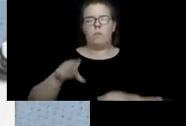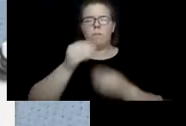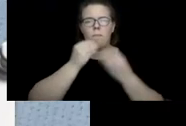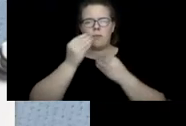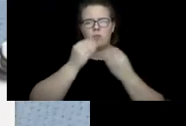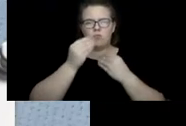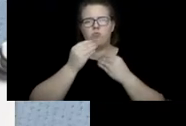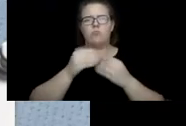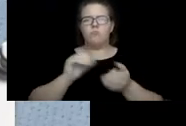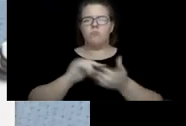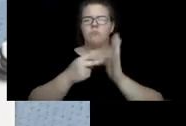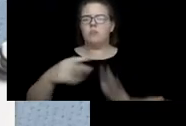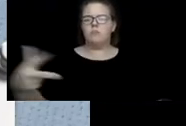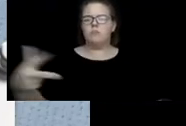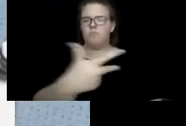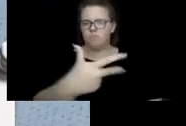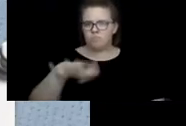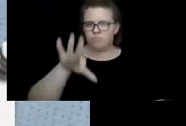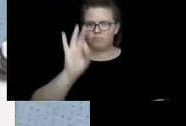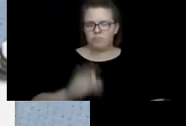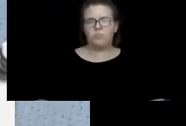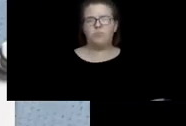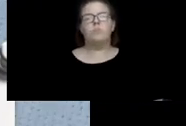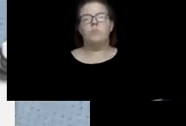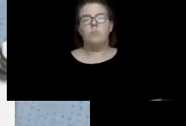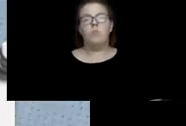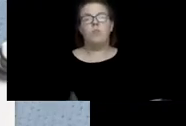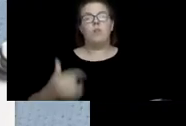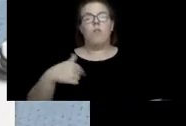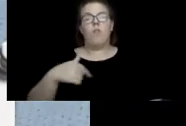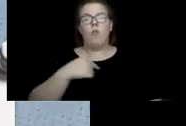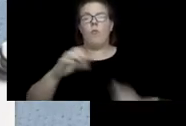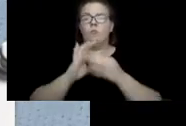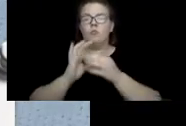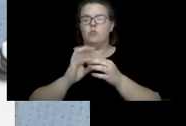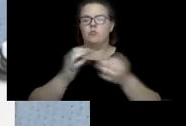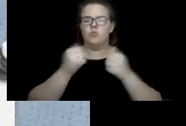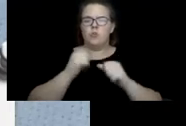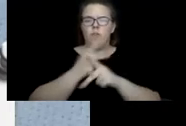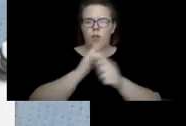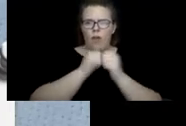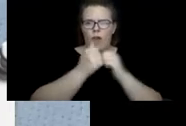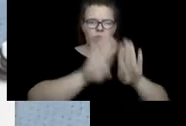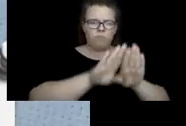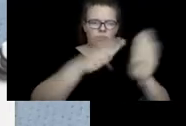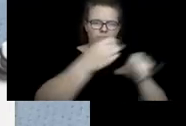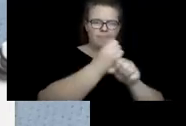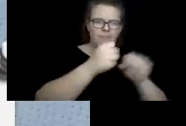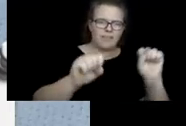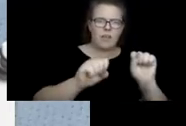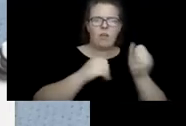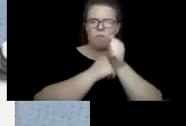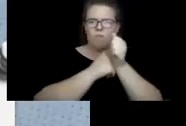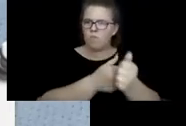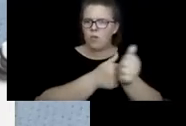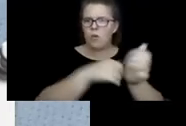with the dining sites so they can open safely and efficiently and follow the rules and regulations of our local